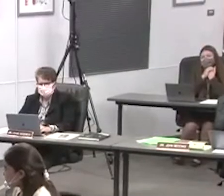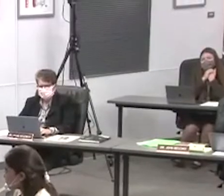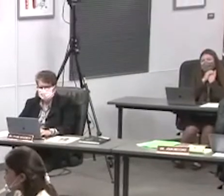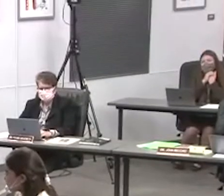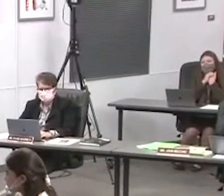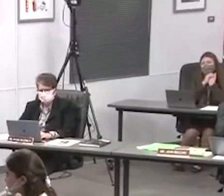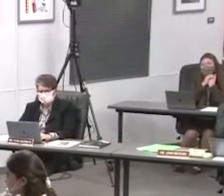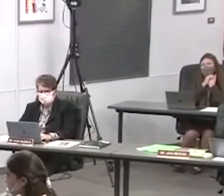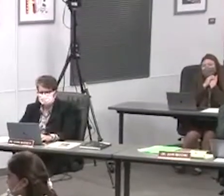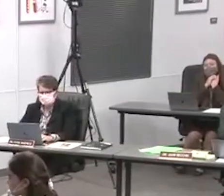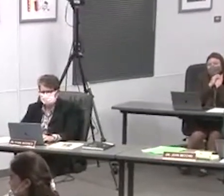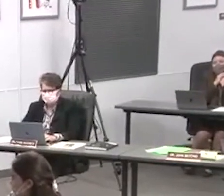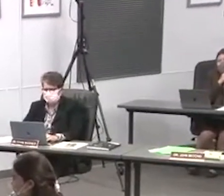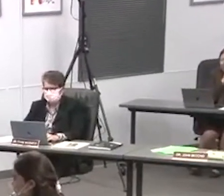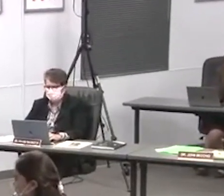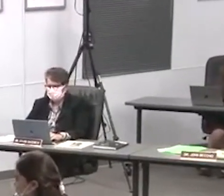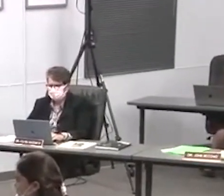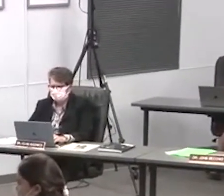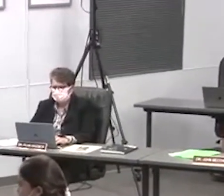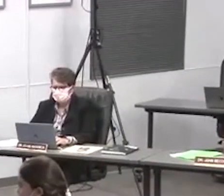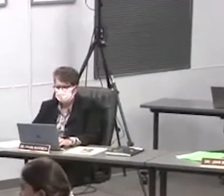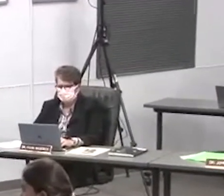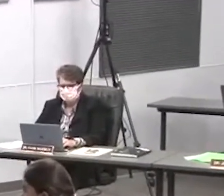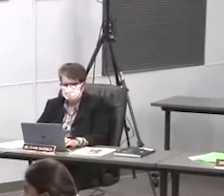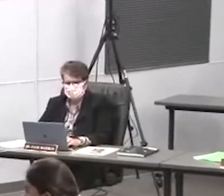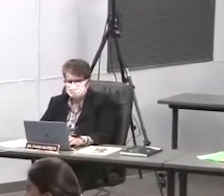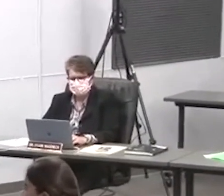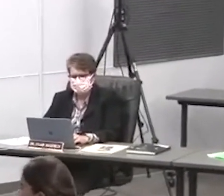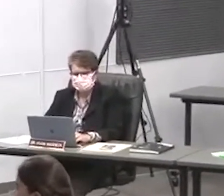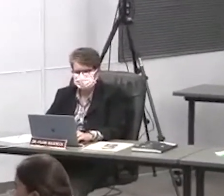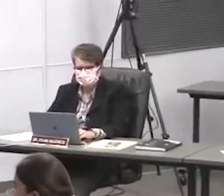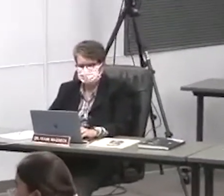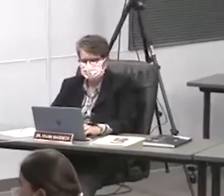i mean i mean could you be